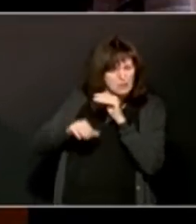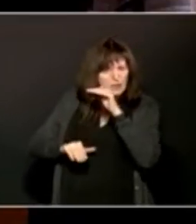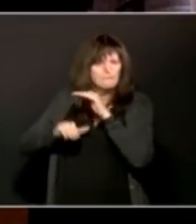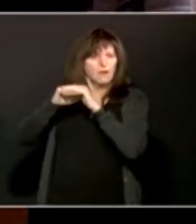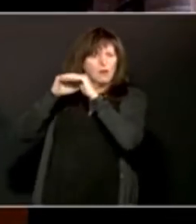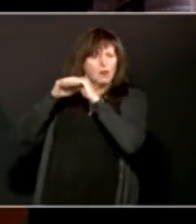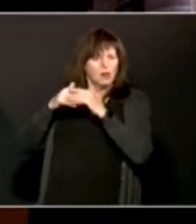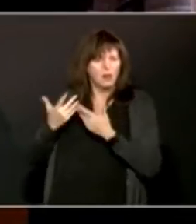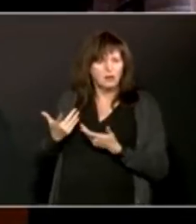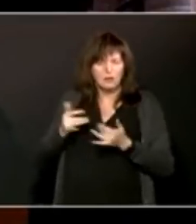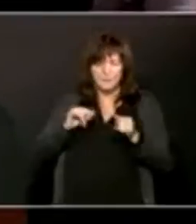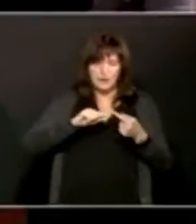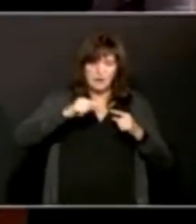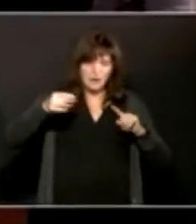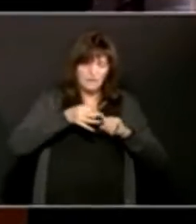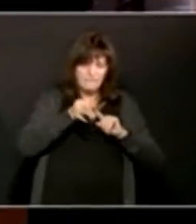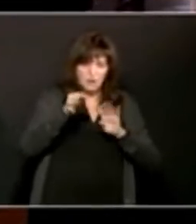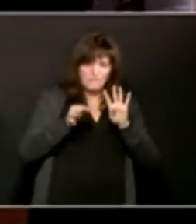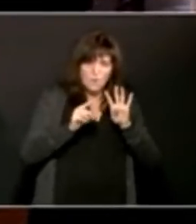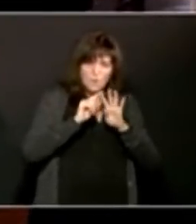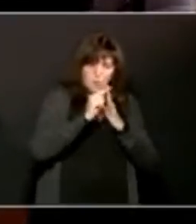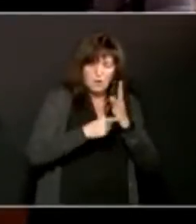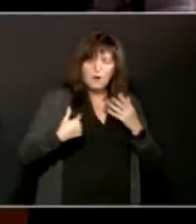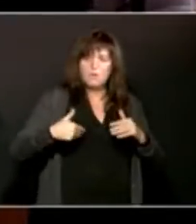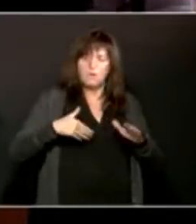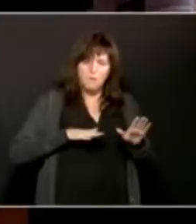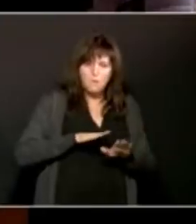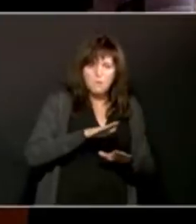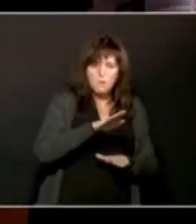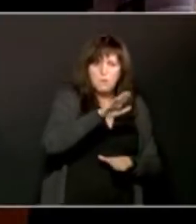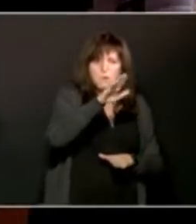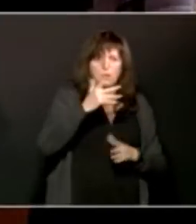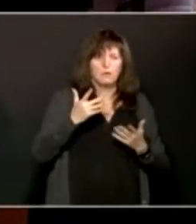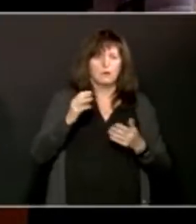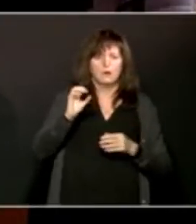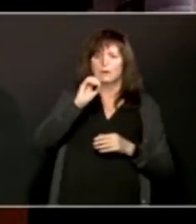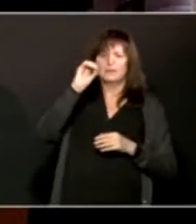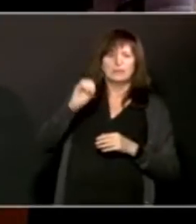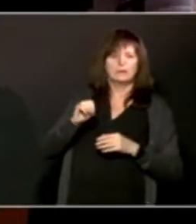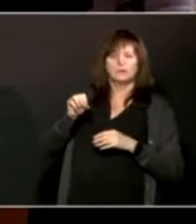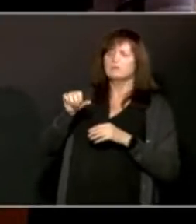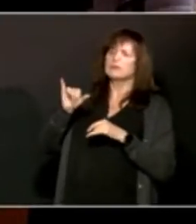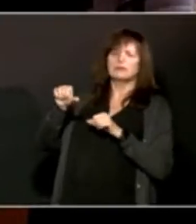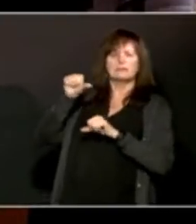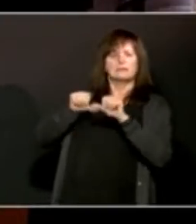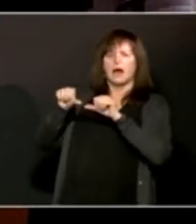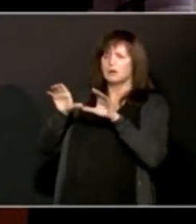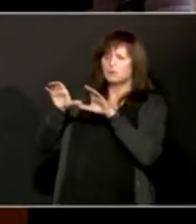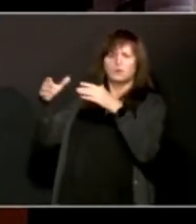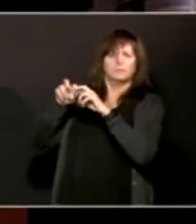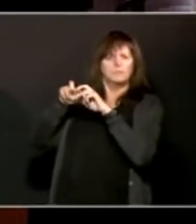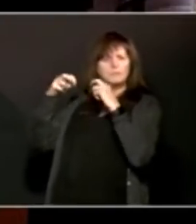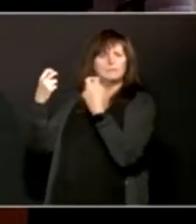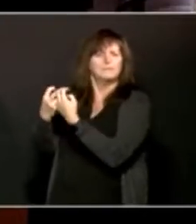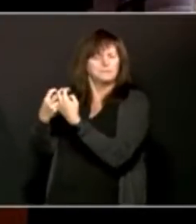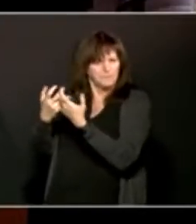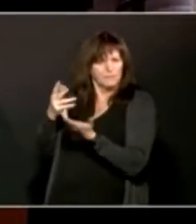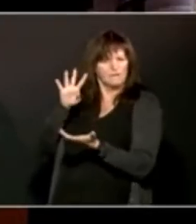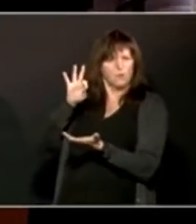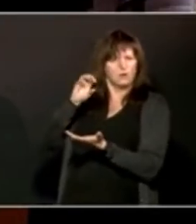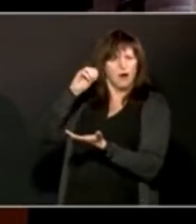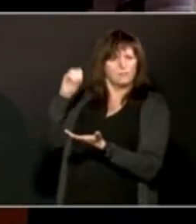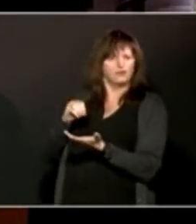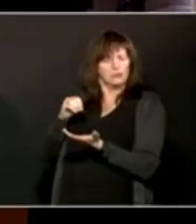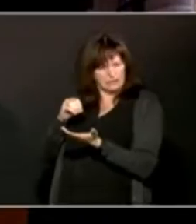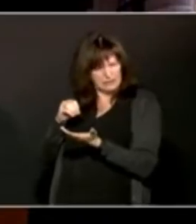say that they're up to. They're quoting the Ontario Science Table saying that they're up to 49% of all cases now. Do you agree, are we